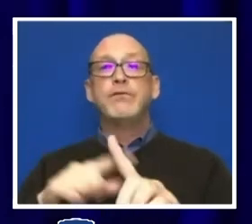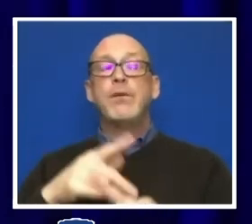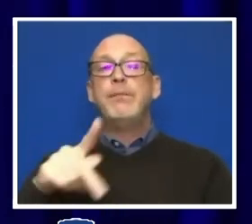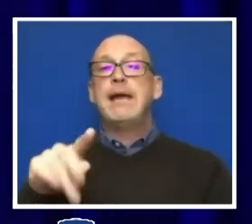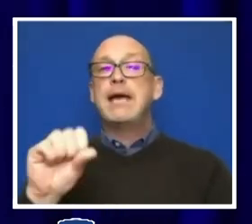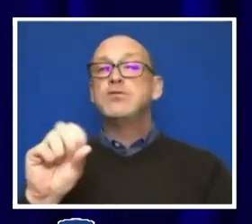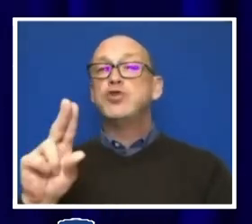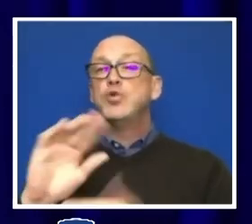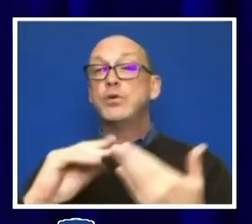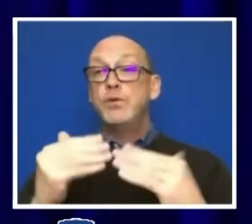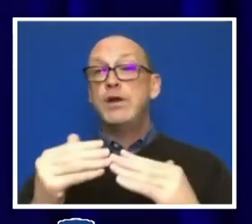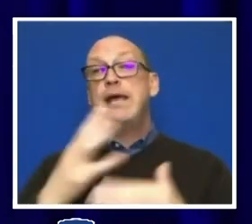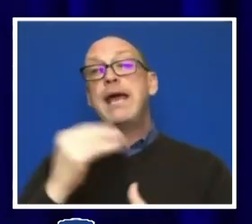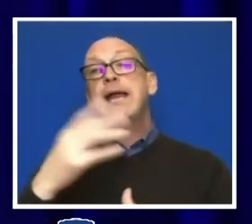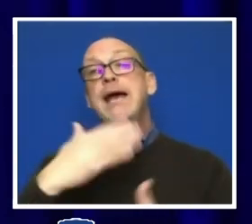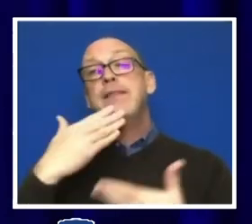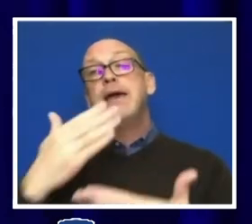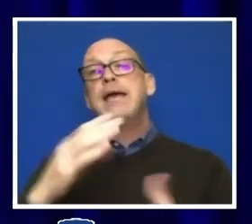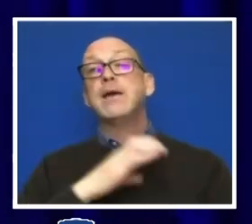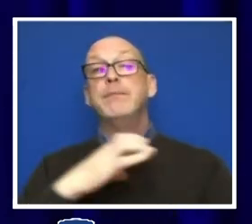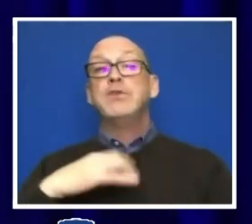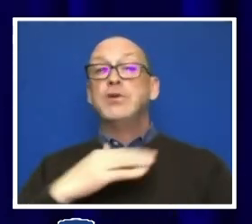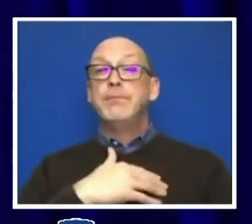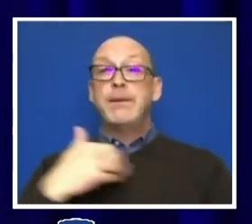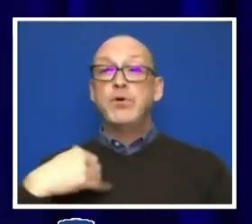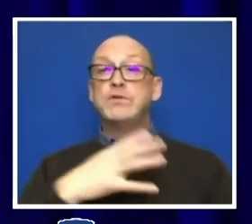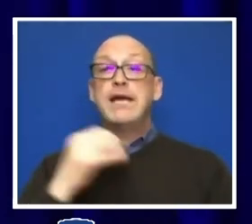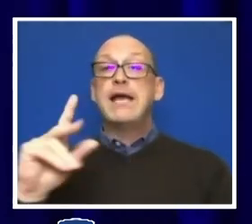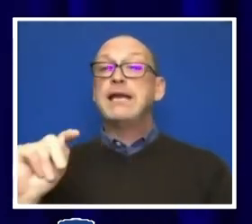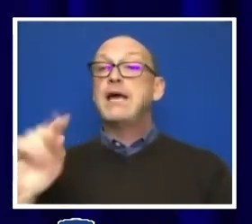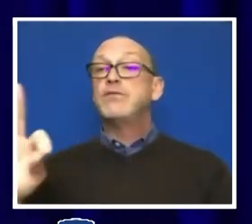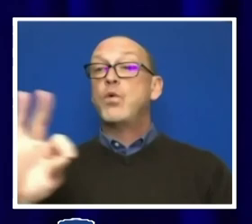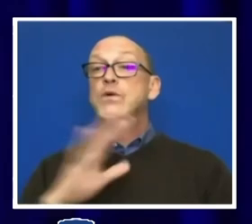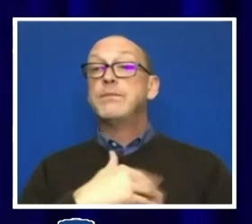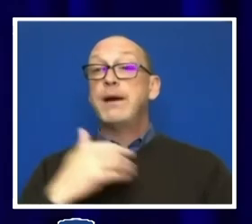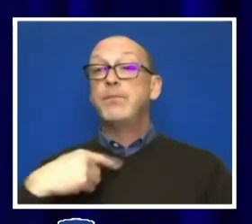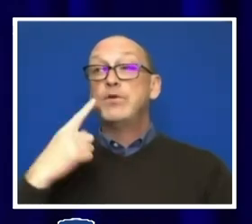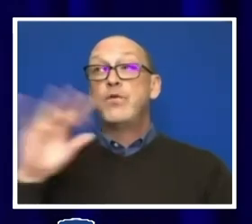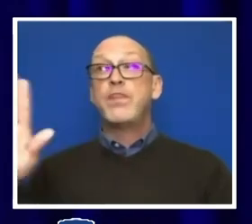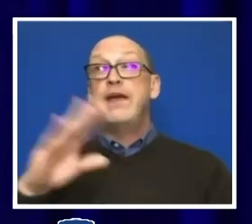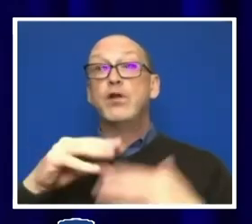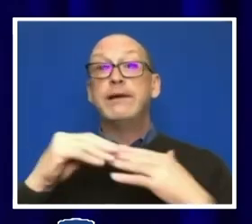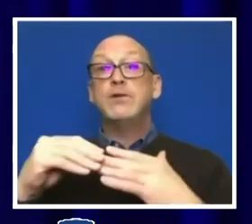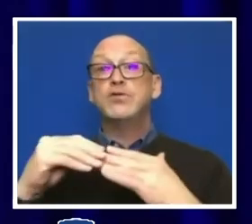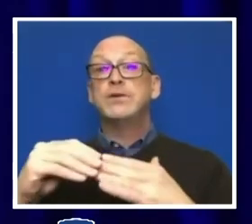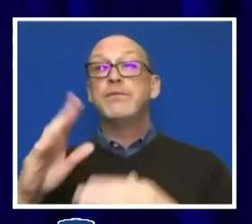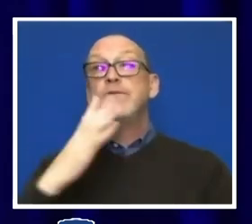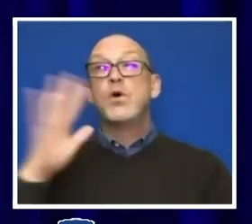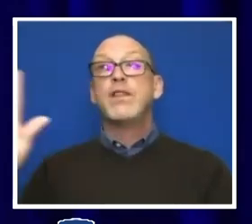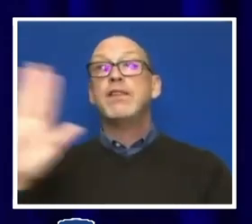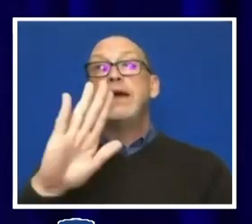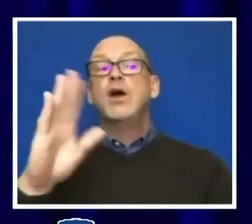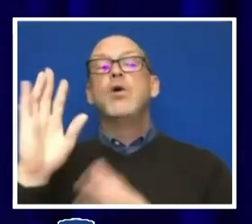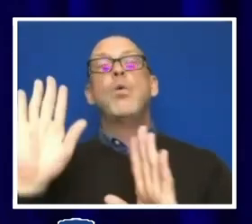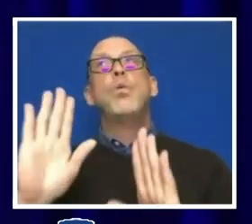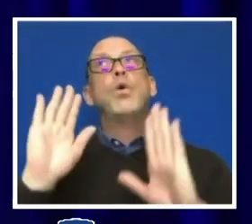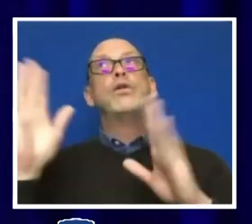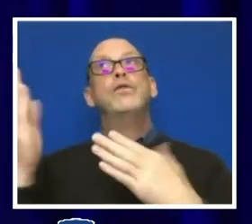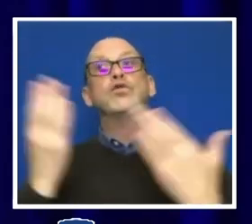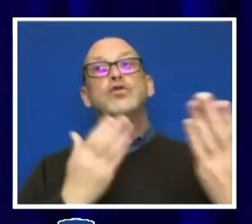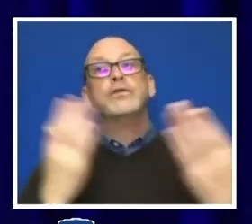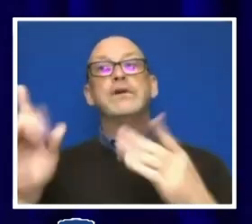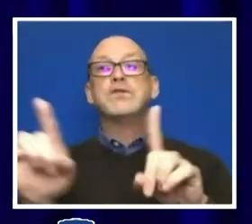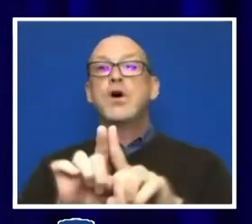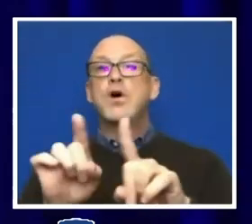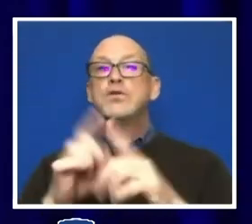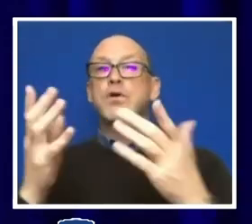and I thank our commission members and our task force members for their leadership and for their tremendous service. I also want to thank